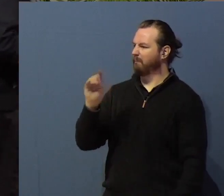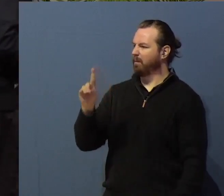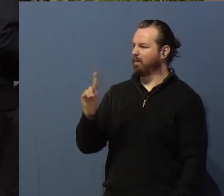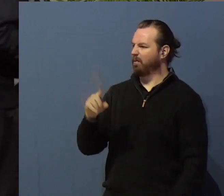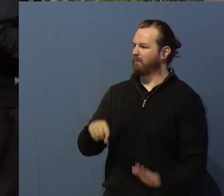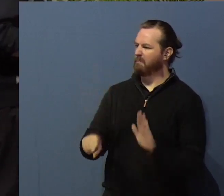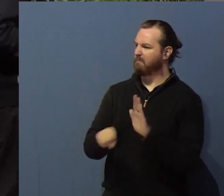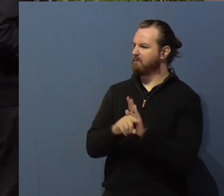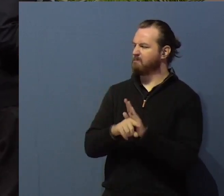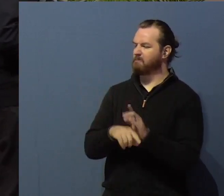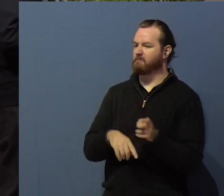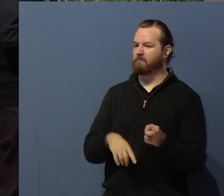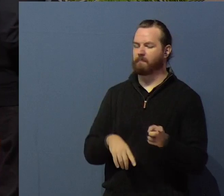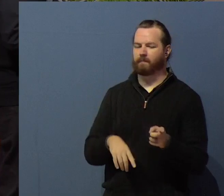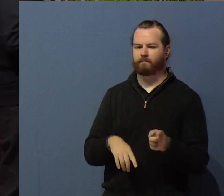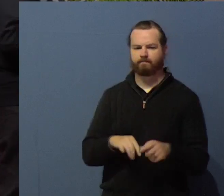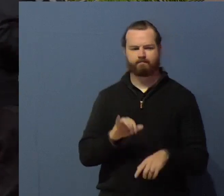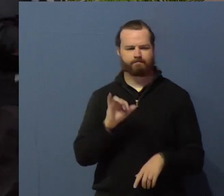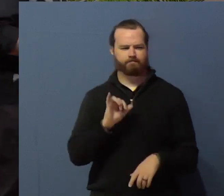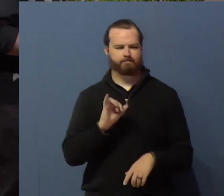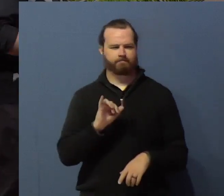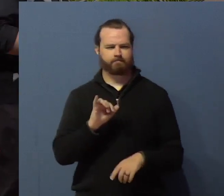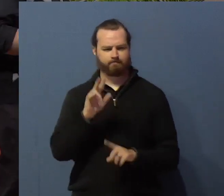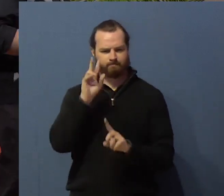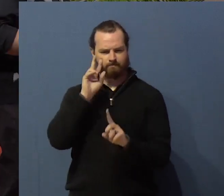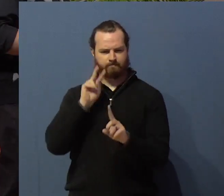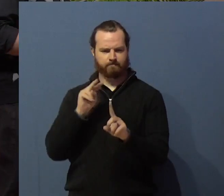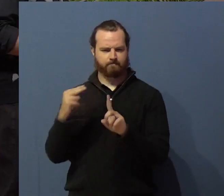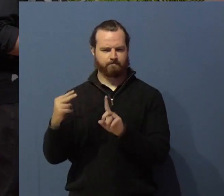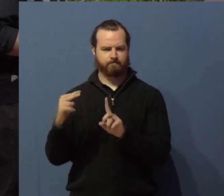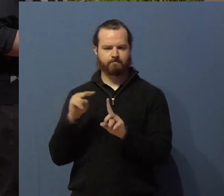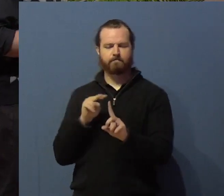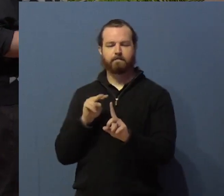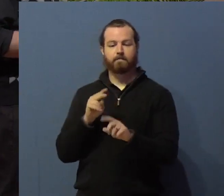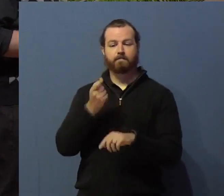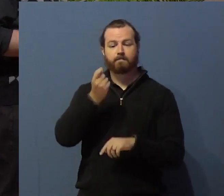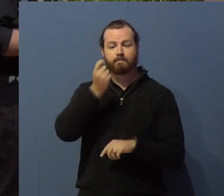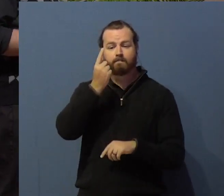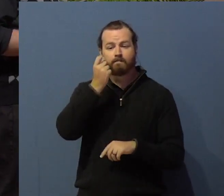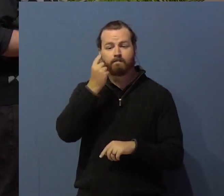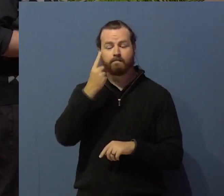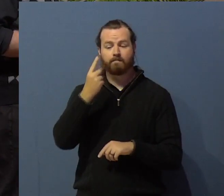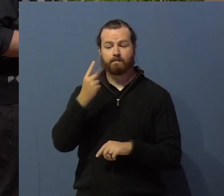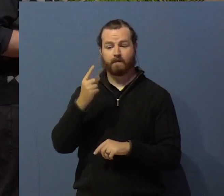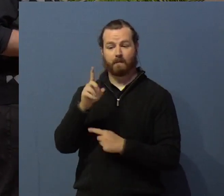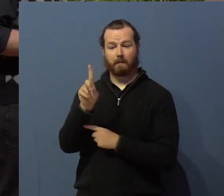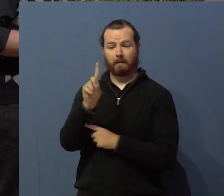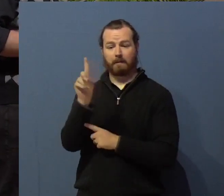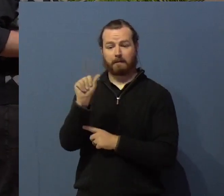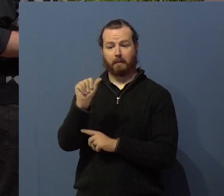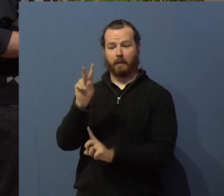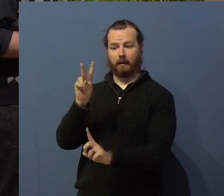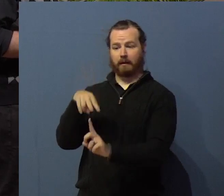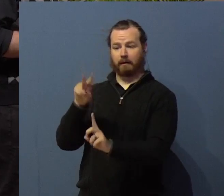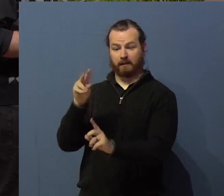the problem of dealing with people with disabilities goes back to the beginning of time.